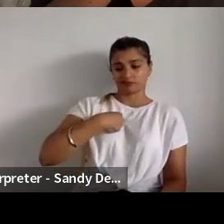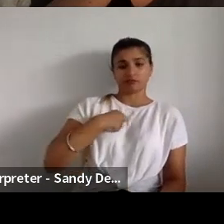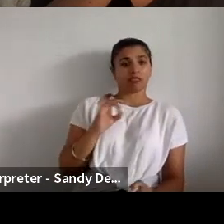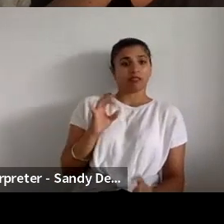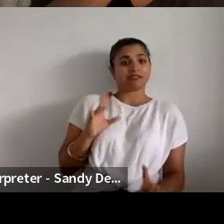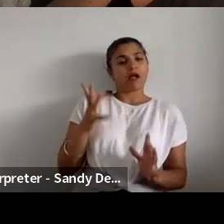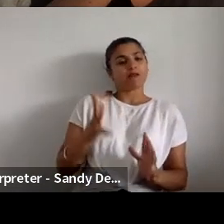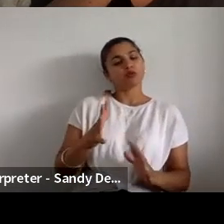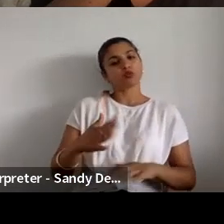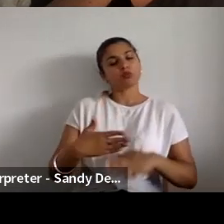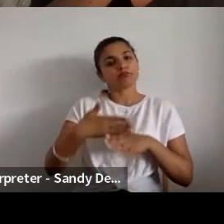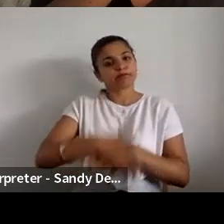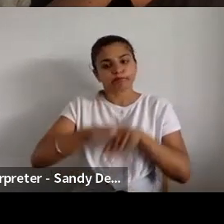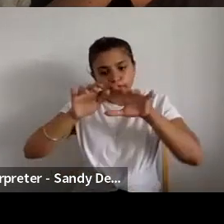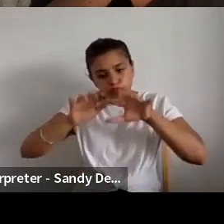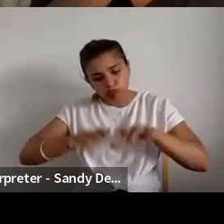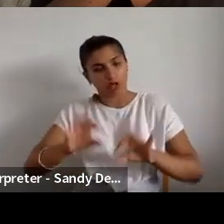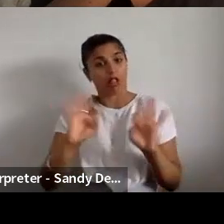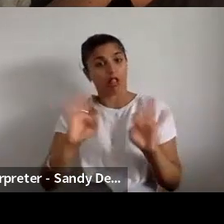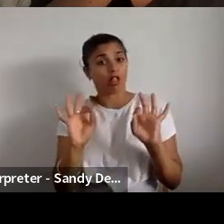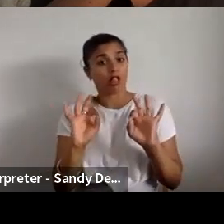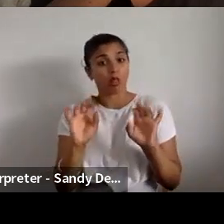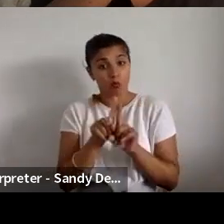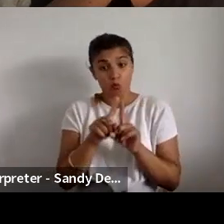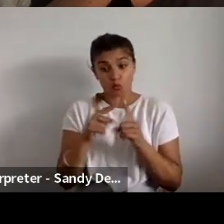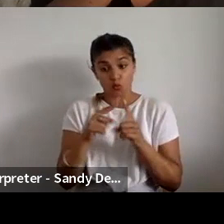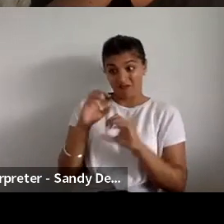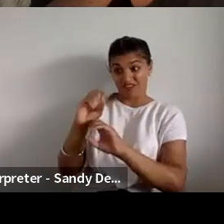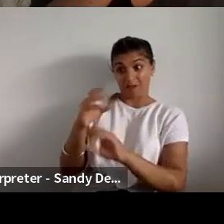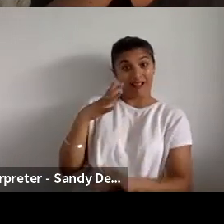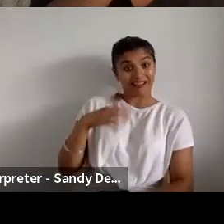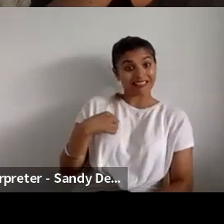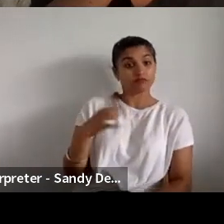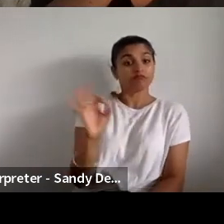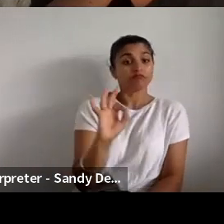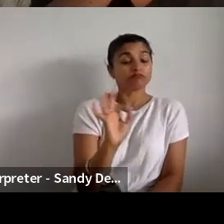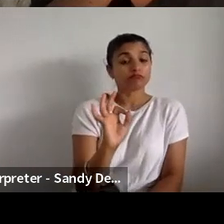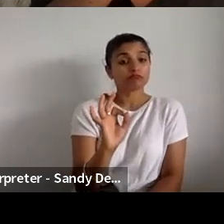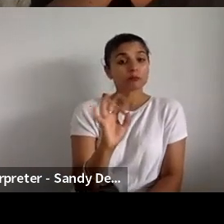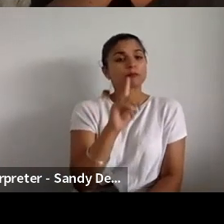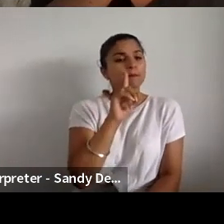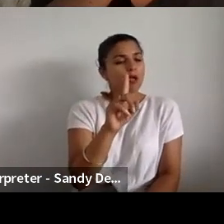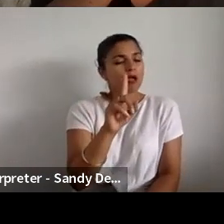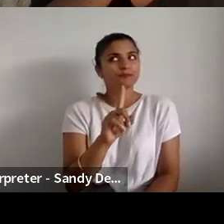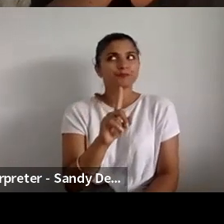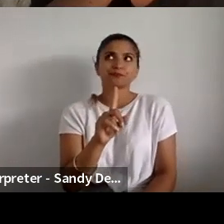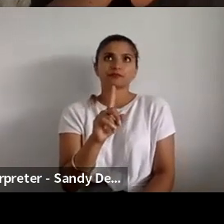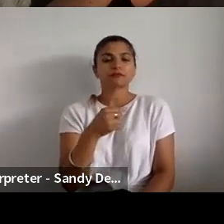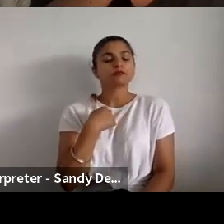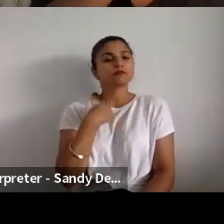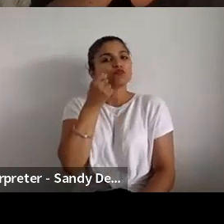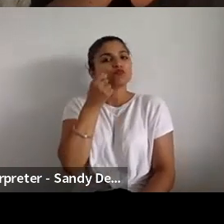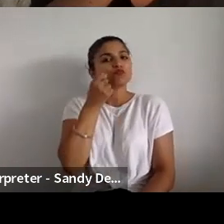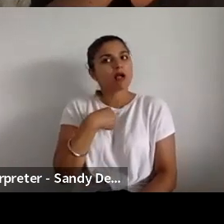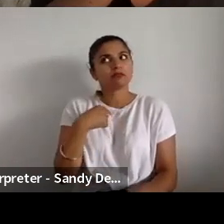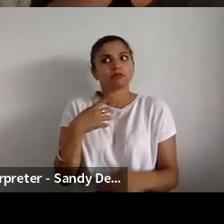or labor. And for us, there'll be no feedback needed after the draw. But we definitely actually spent quite a long time checking everybody's